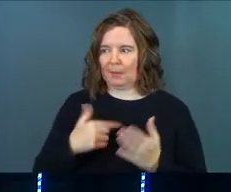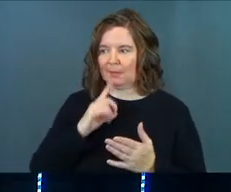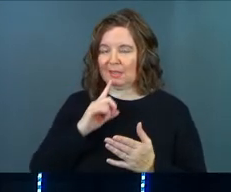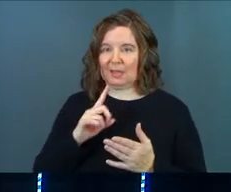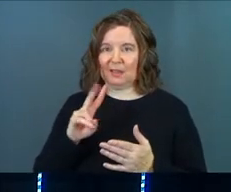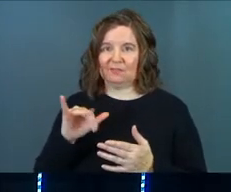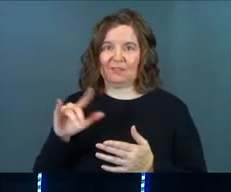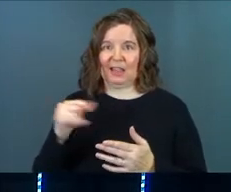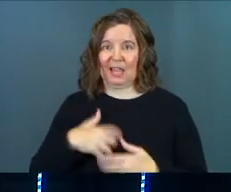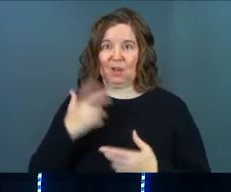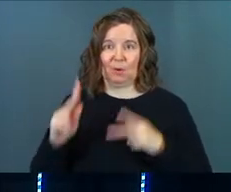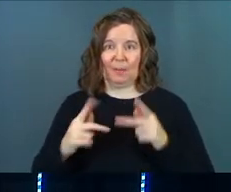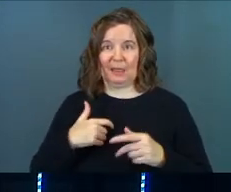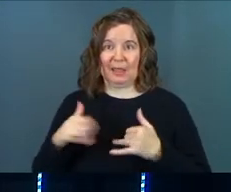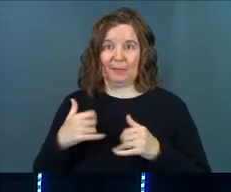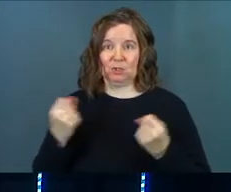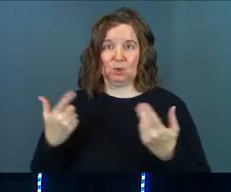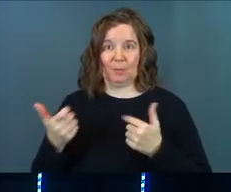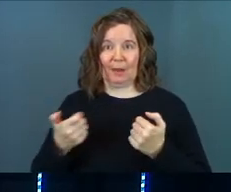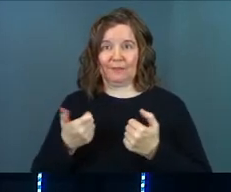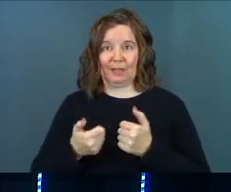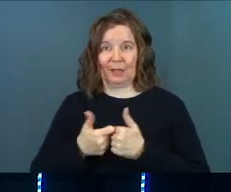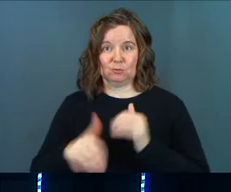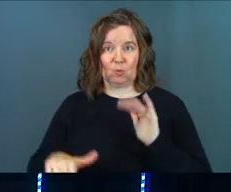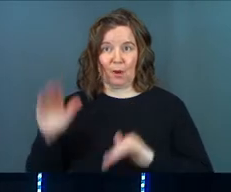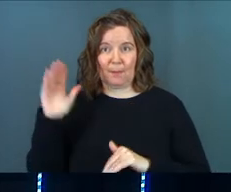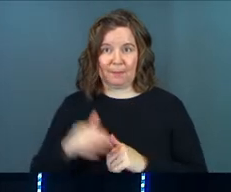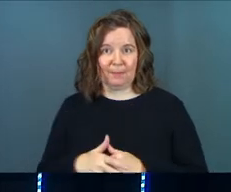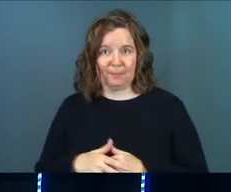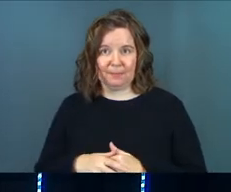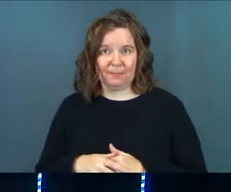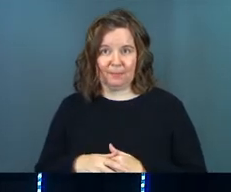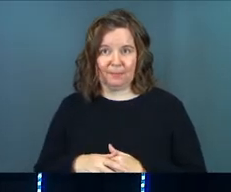maybe they're just violent, angry people that played too many video games growing up.